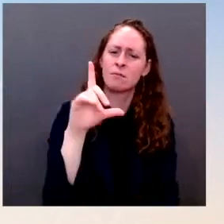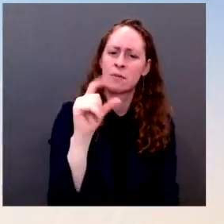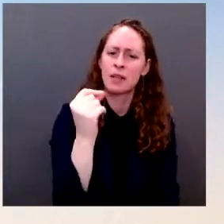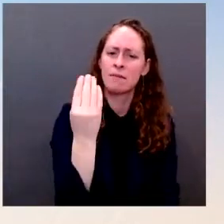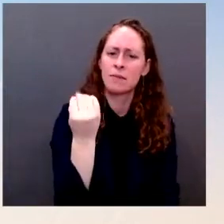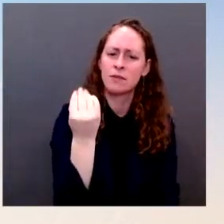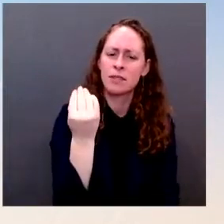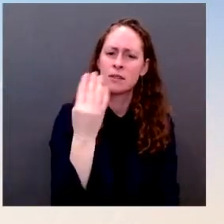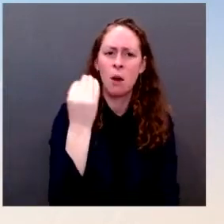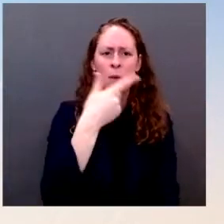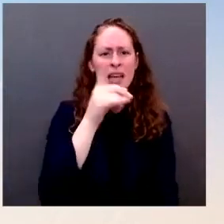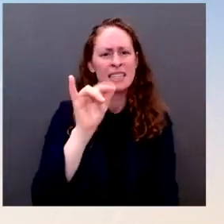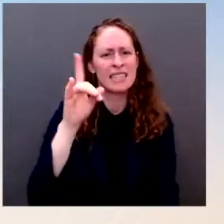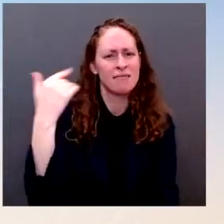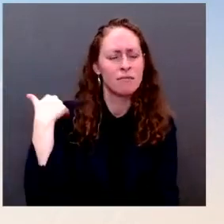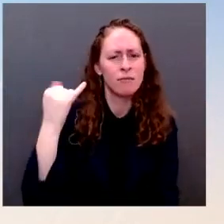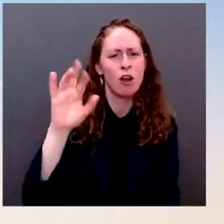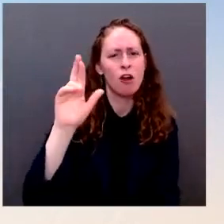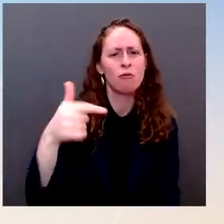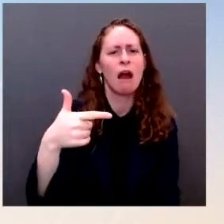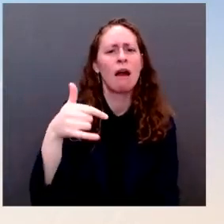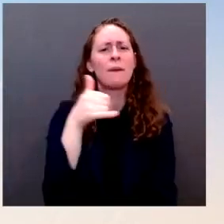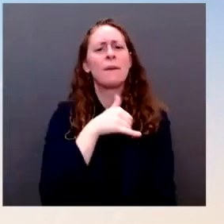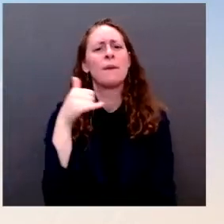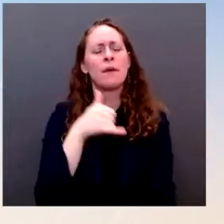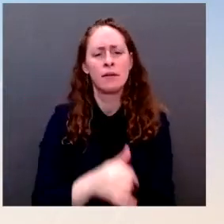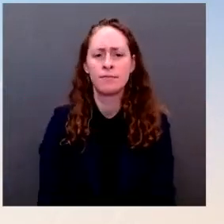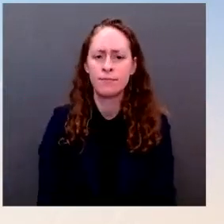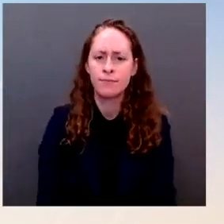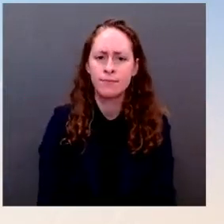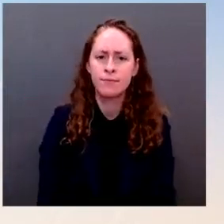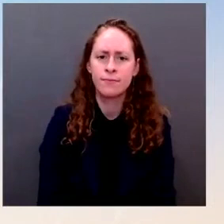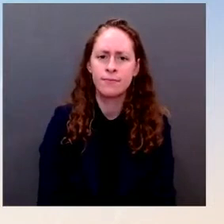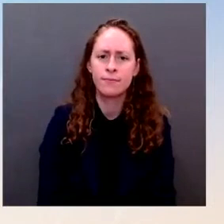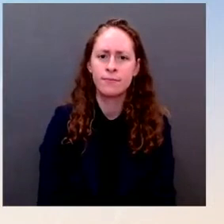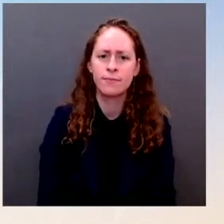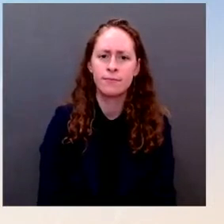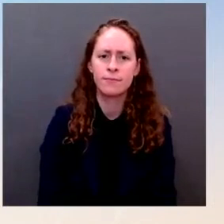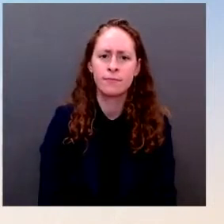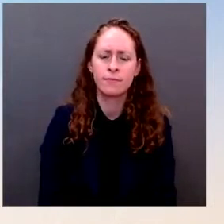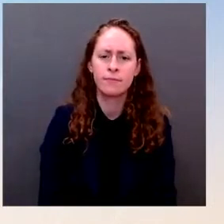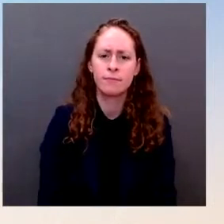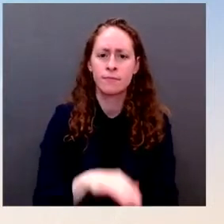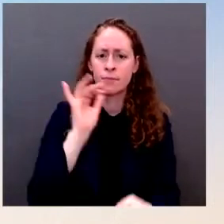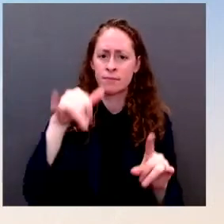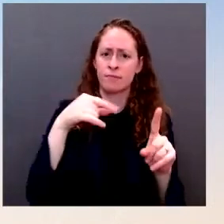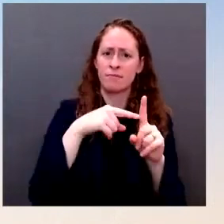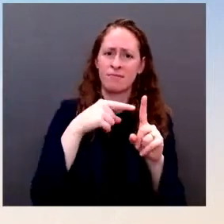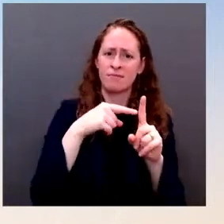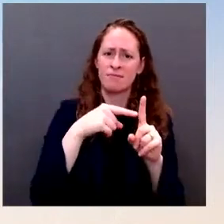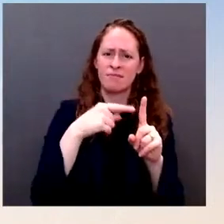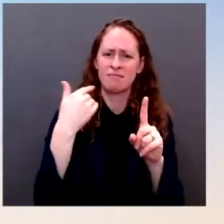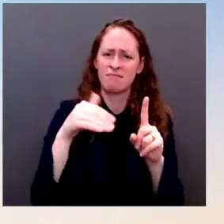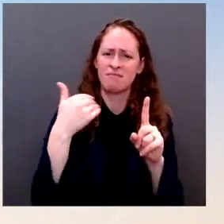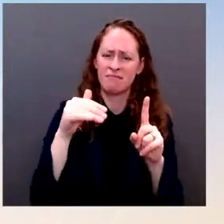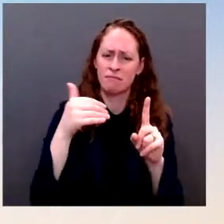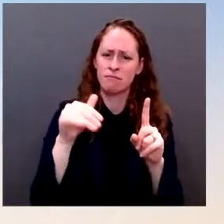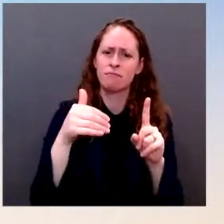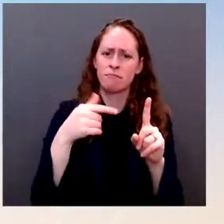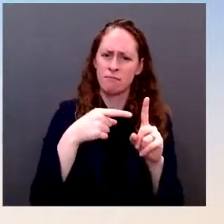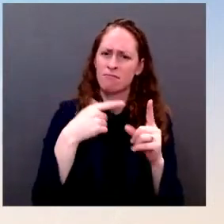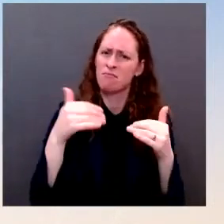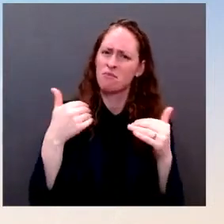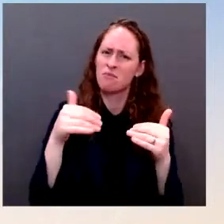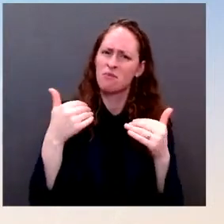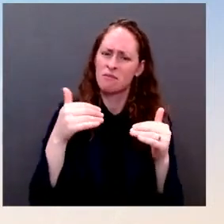the battlefield who seeks to harm Americans. But of course, we respect and value the role of the press. Otherwise, again, I wouldn't be out here